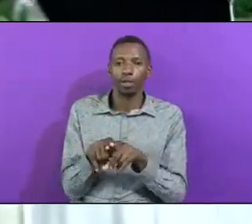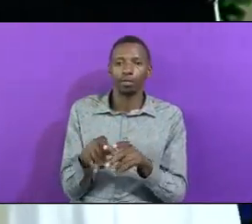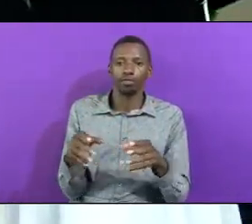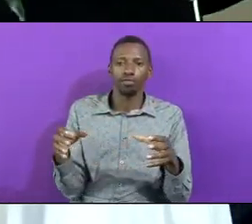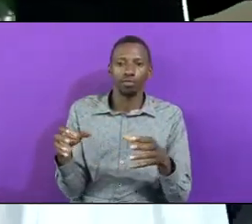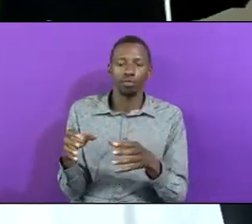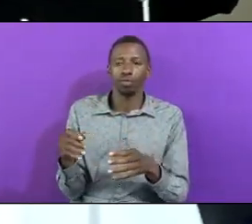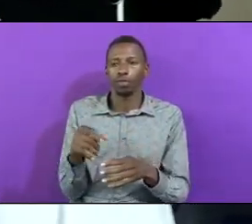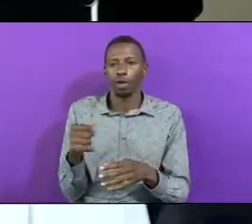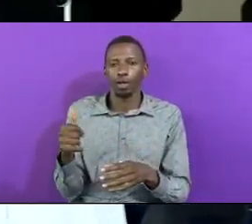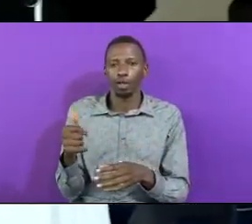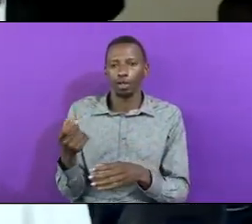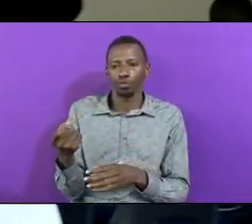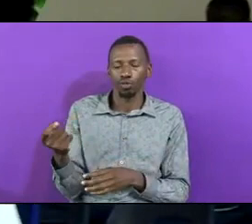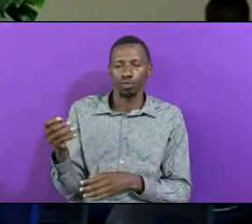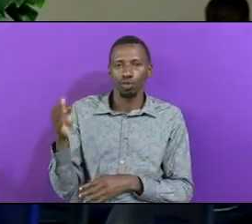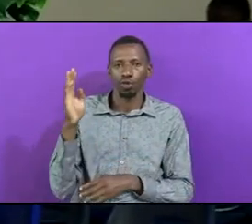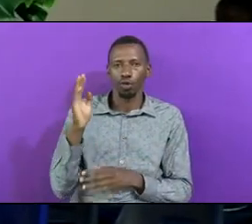Other Gods